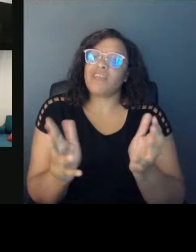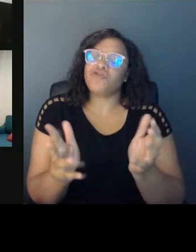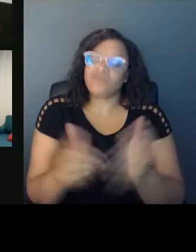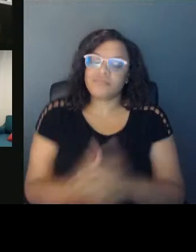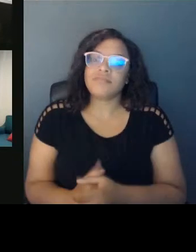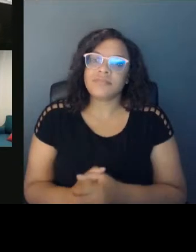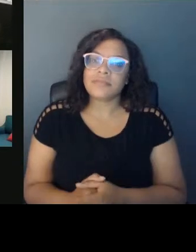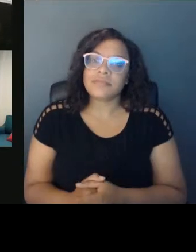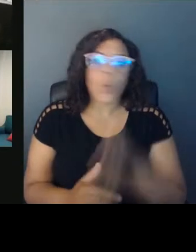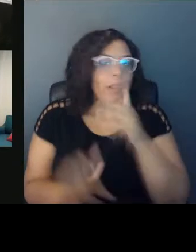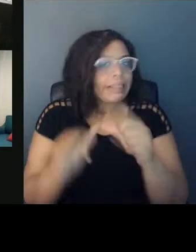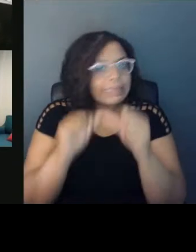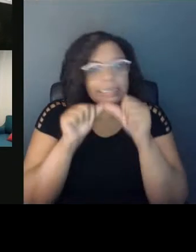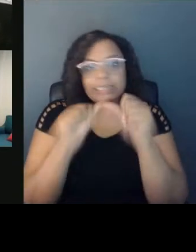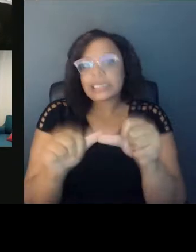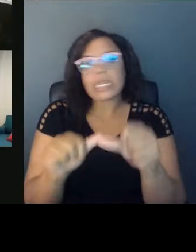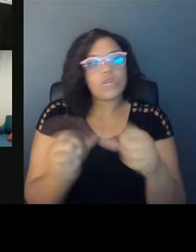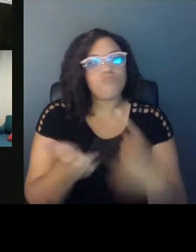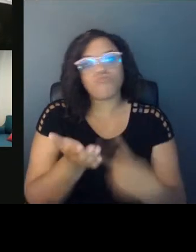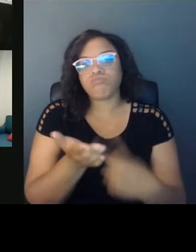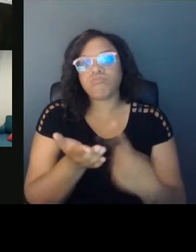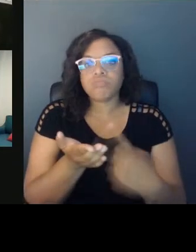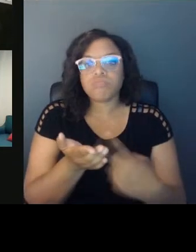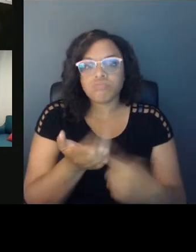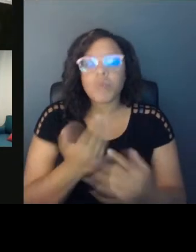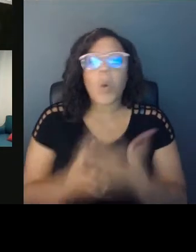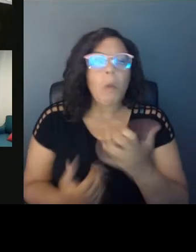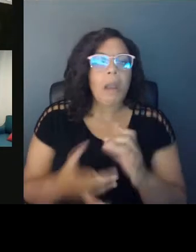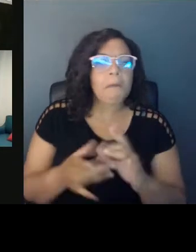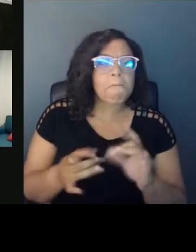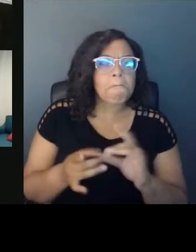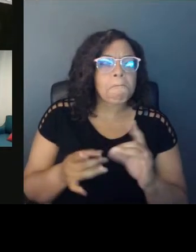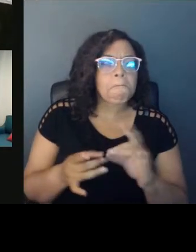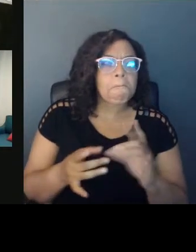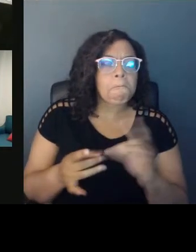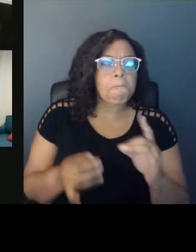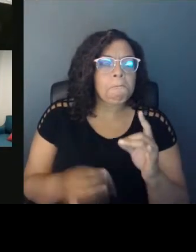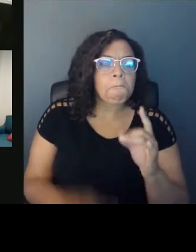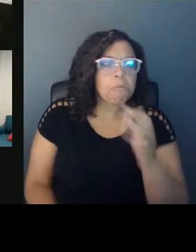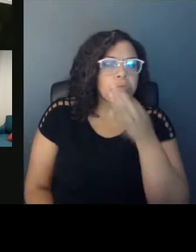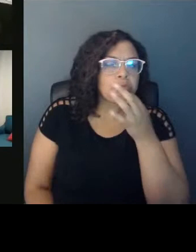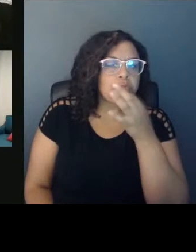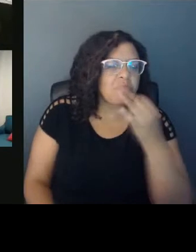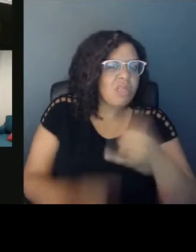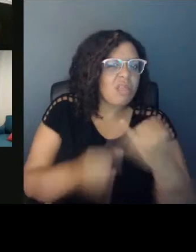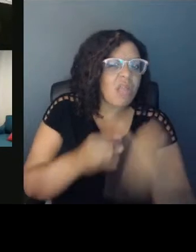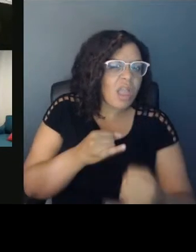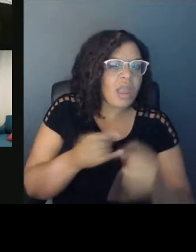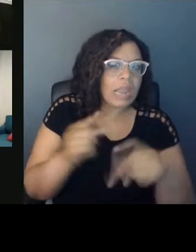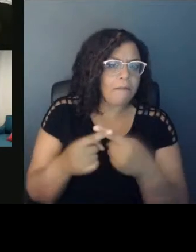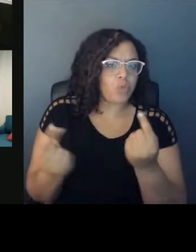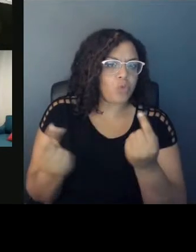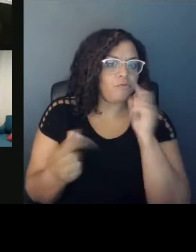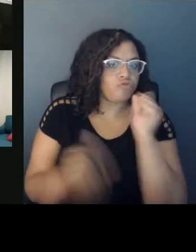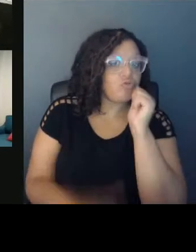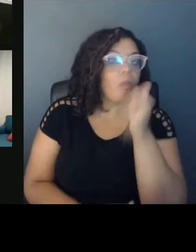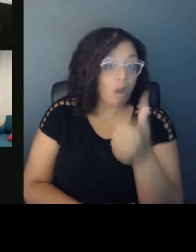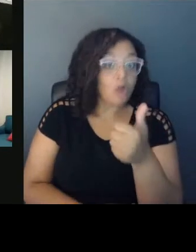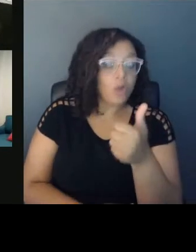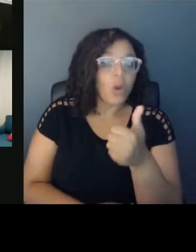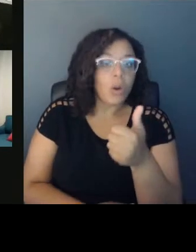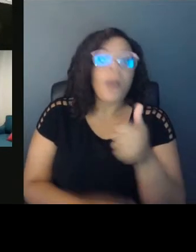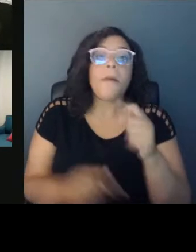that. I'll say a couple of things at the end of the night about the conversation tomorrow. But right now,